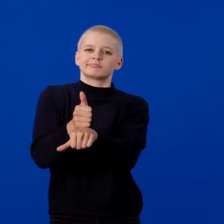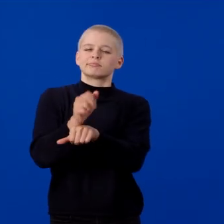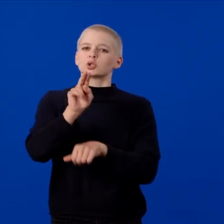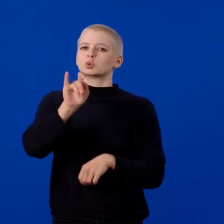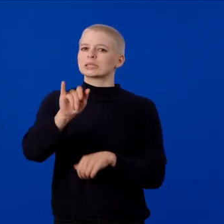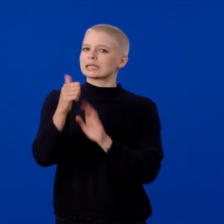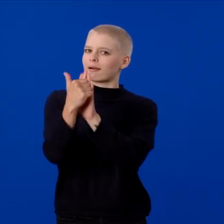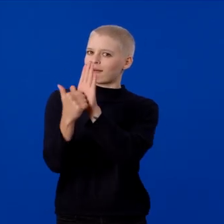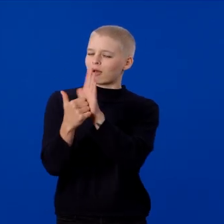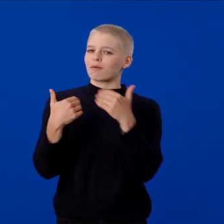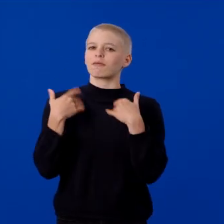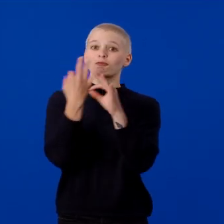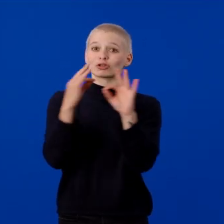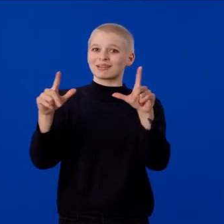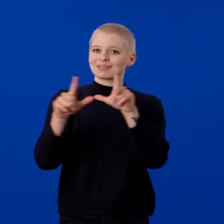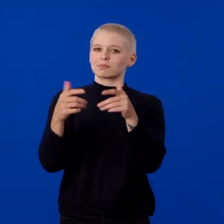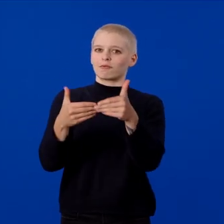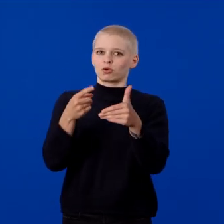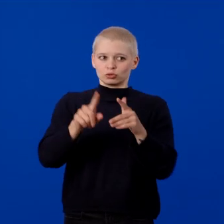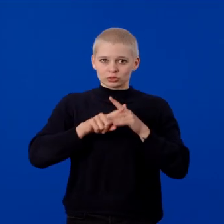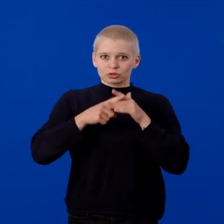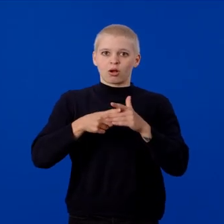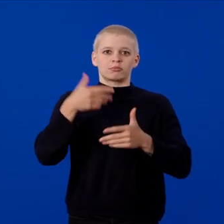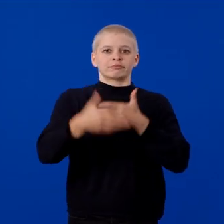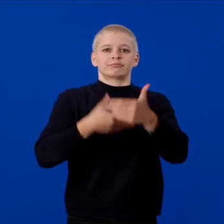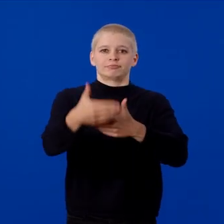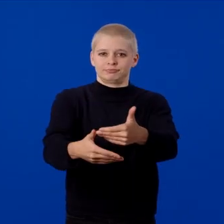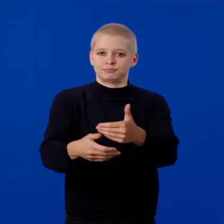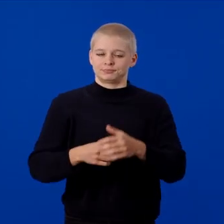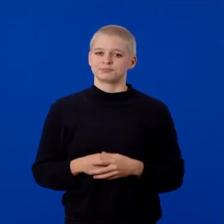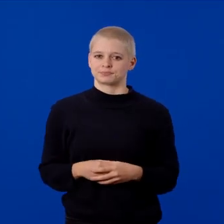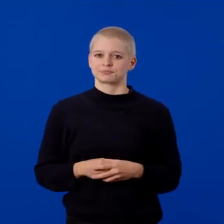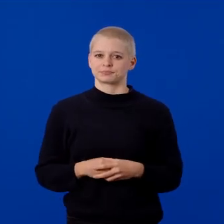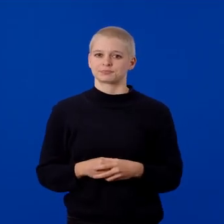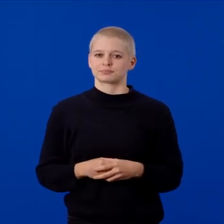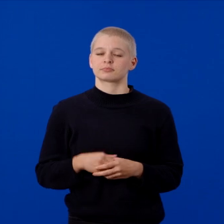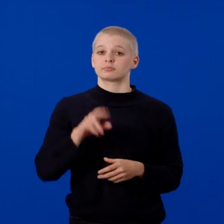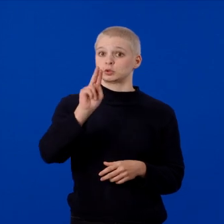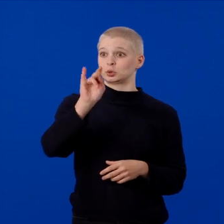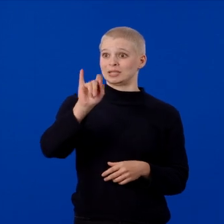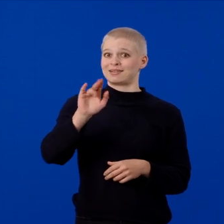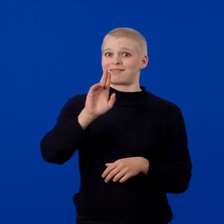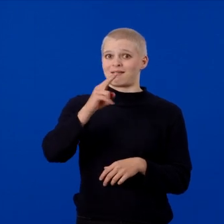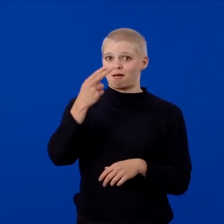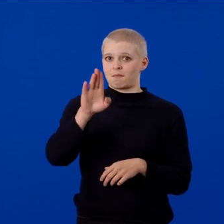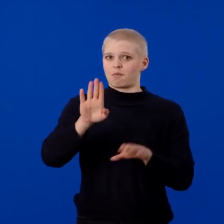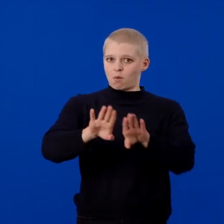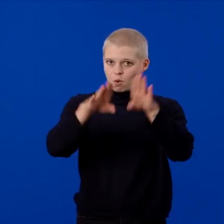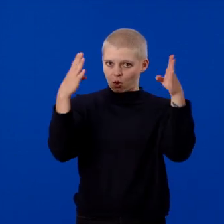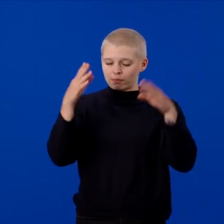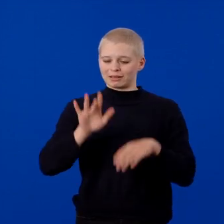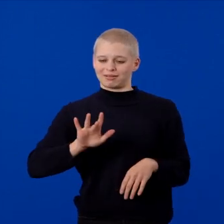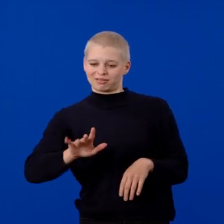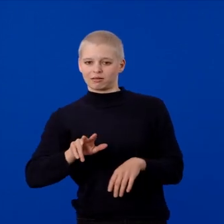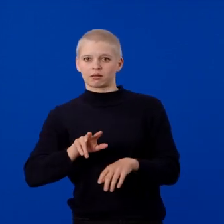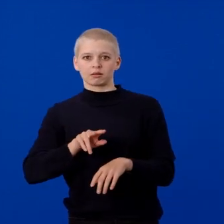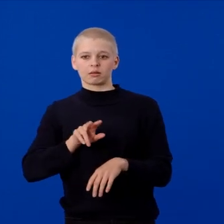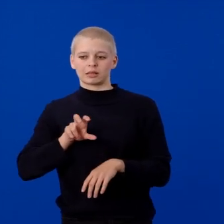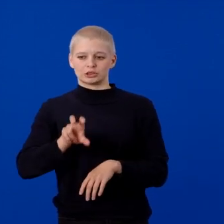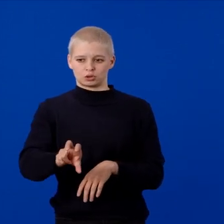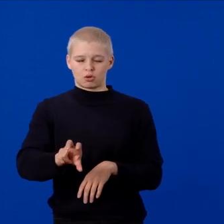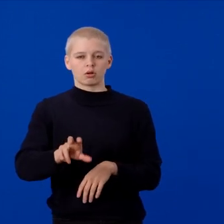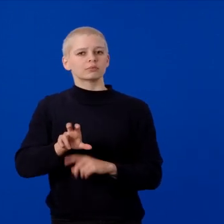obtaining a free license before proceeding to the next steps. Open the Unity Hub, click on Install, and install the latest